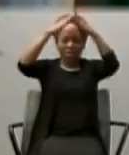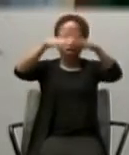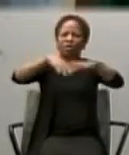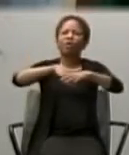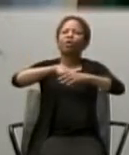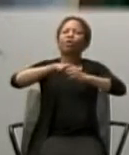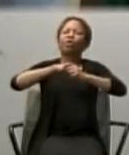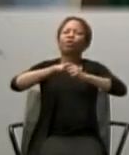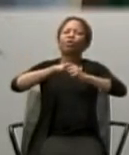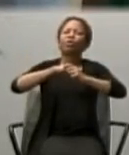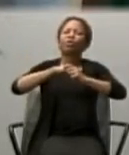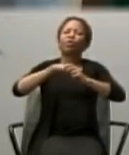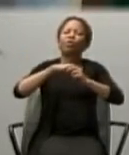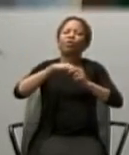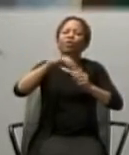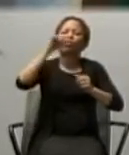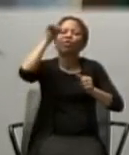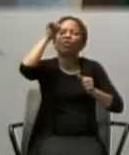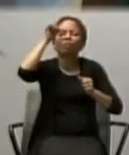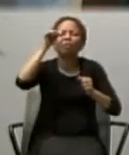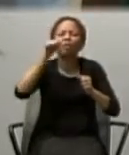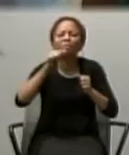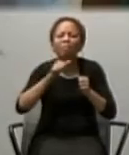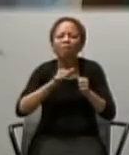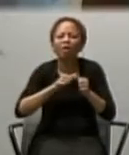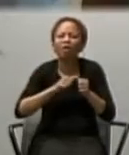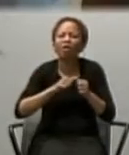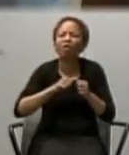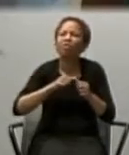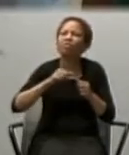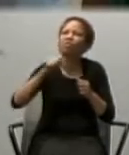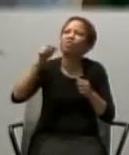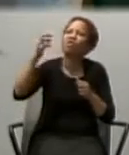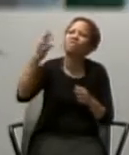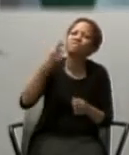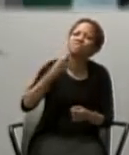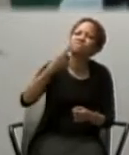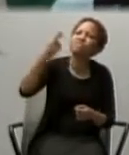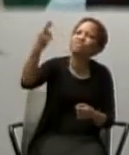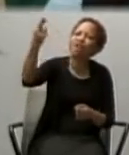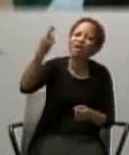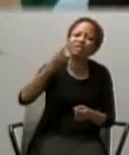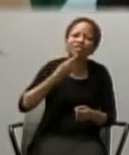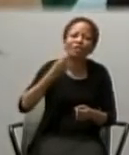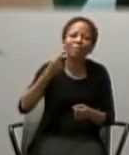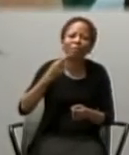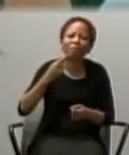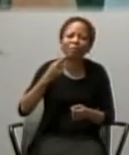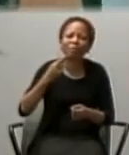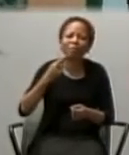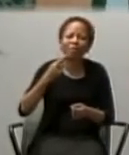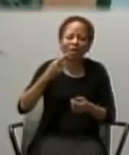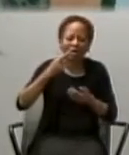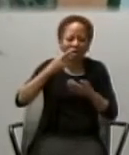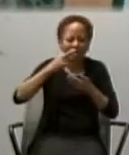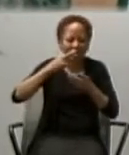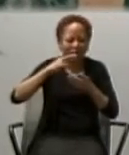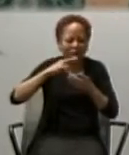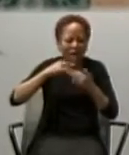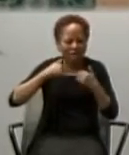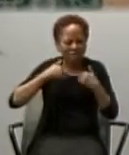that, the friendship, with God, brings with it, the peace, which comes,